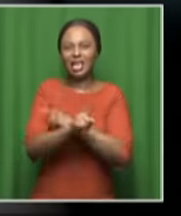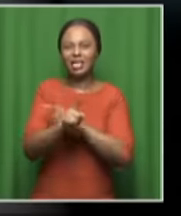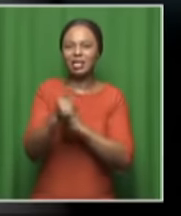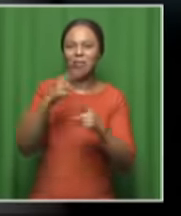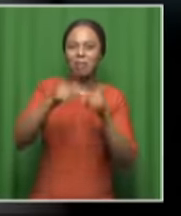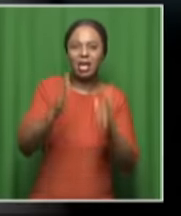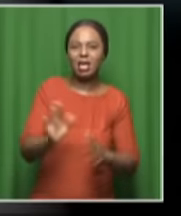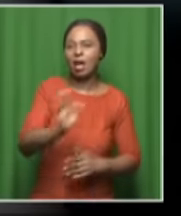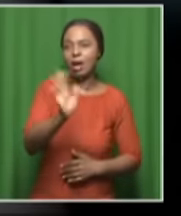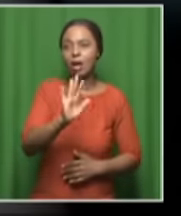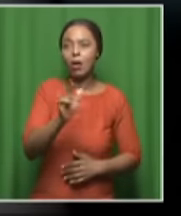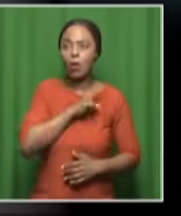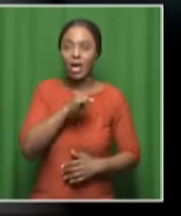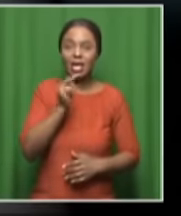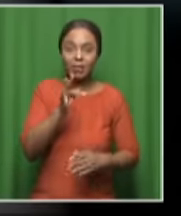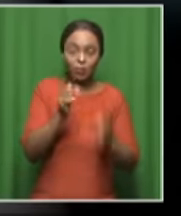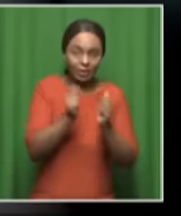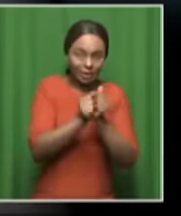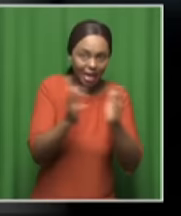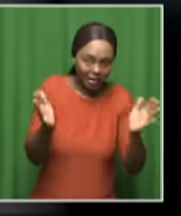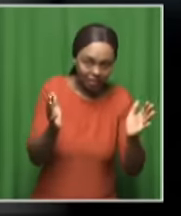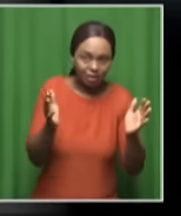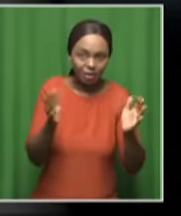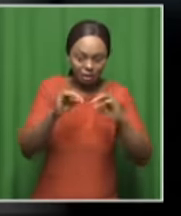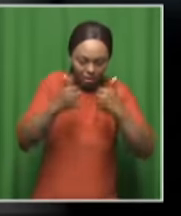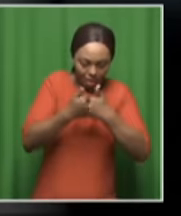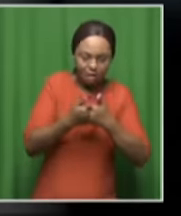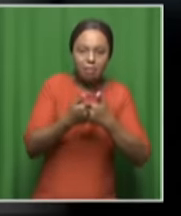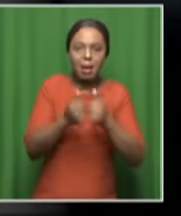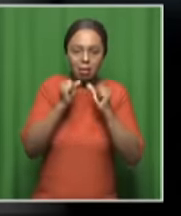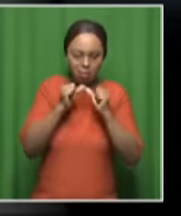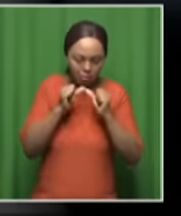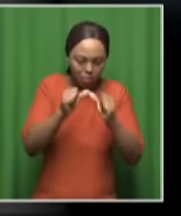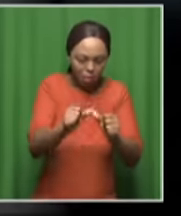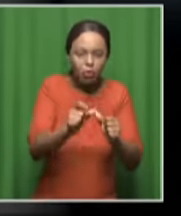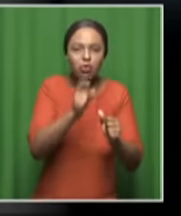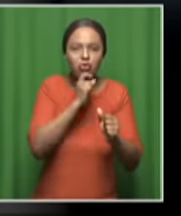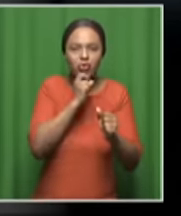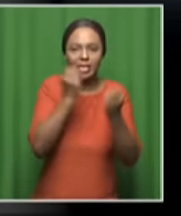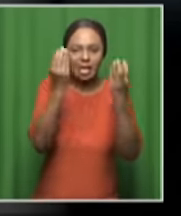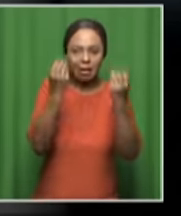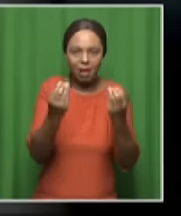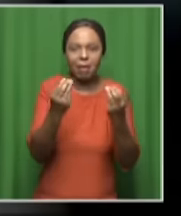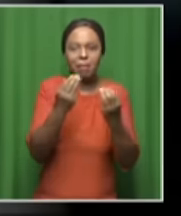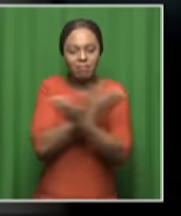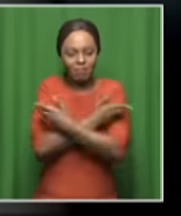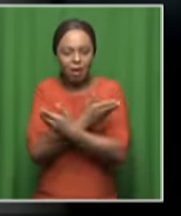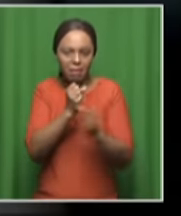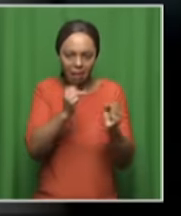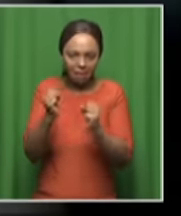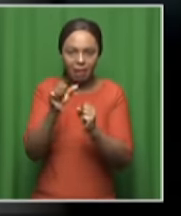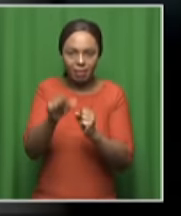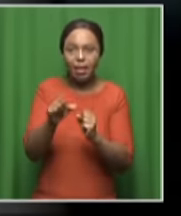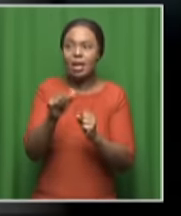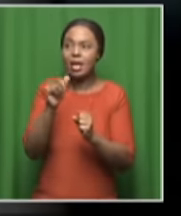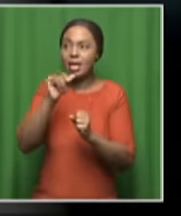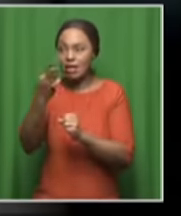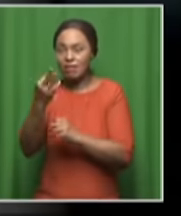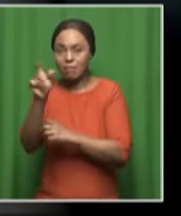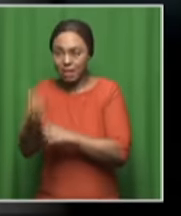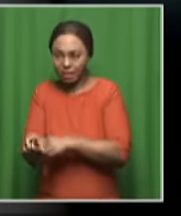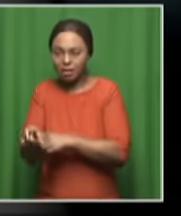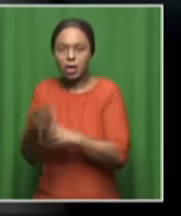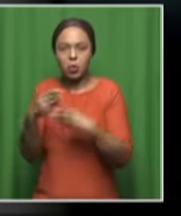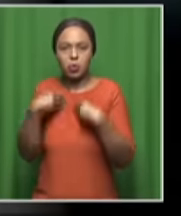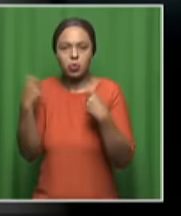the starting lineup. It has been the same lineups from day one. So the minutes of recovery, the following day of training,